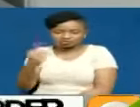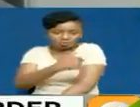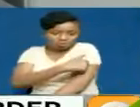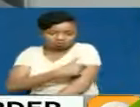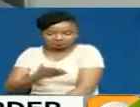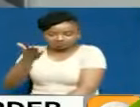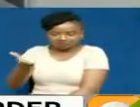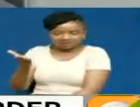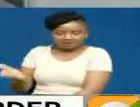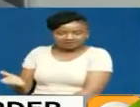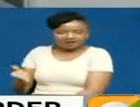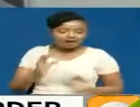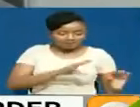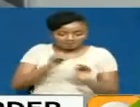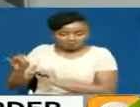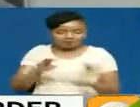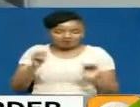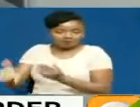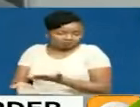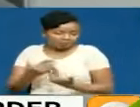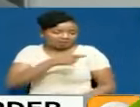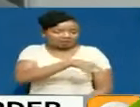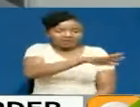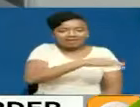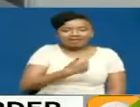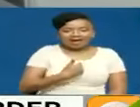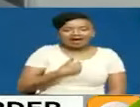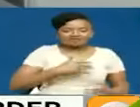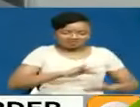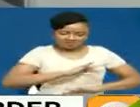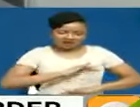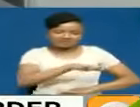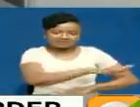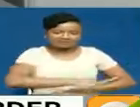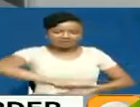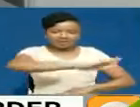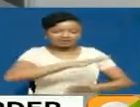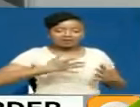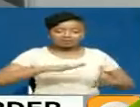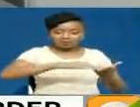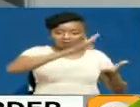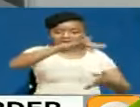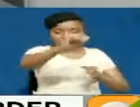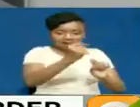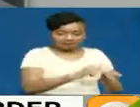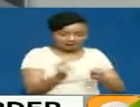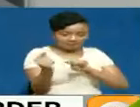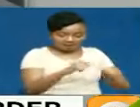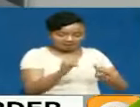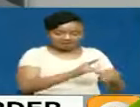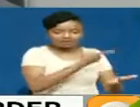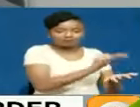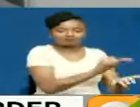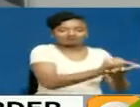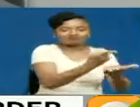Kadyakine, to Boroga. But we can create room to accommodate more COVID-19 patients. So right now,